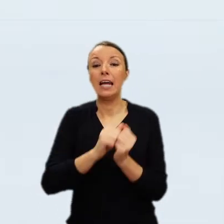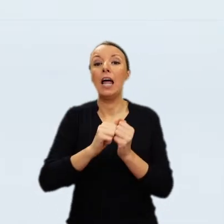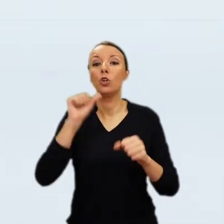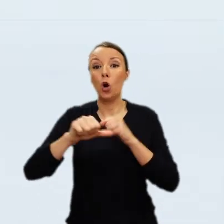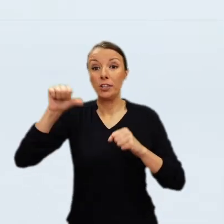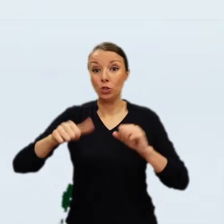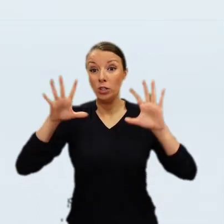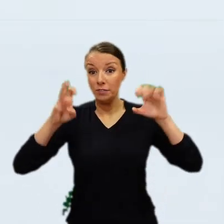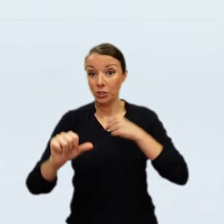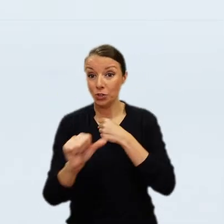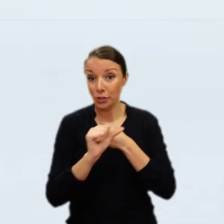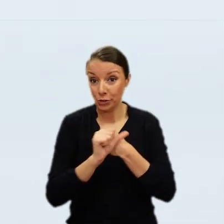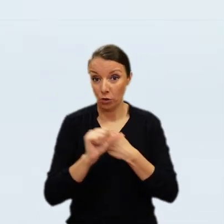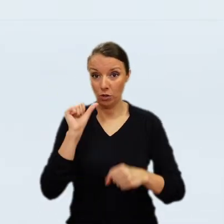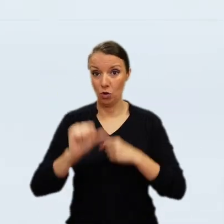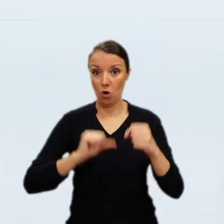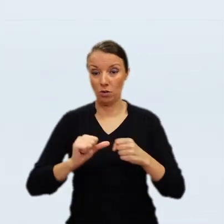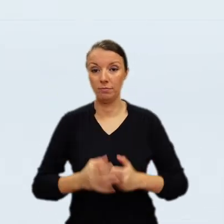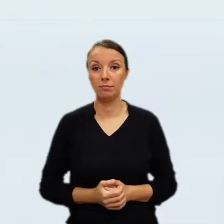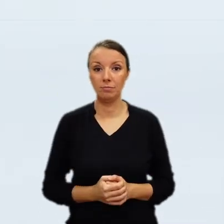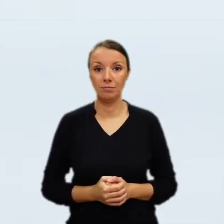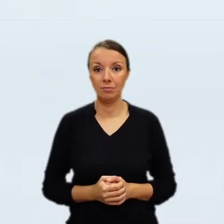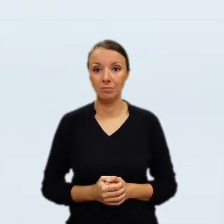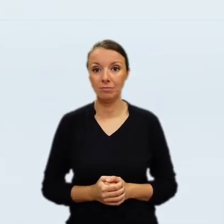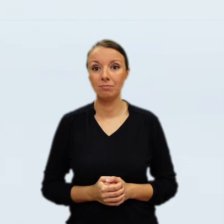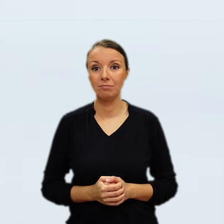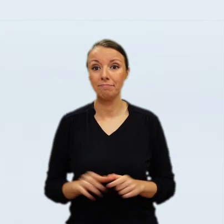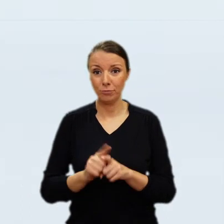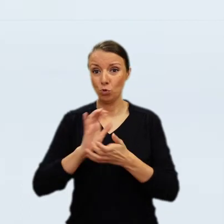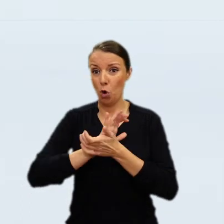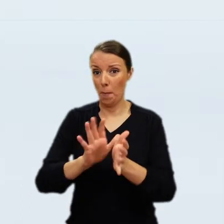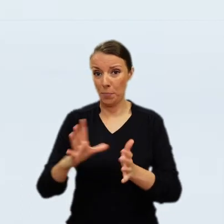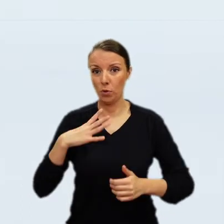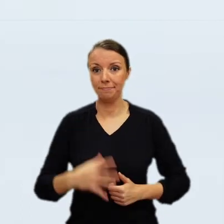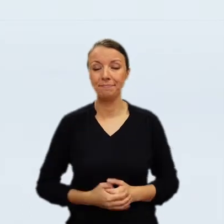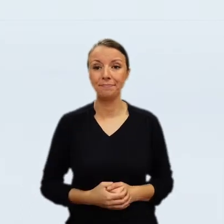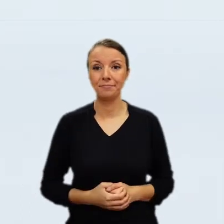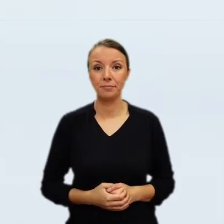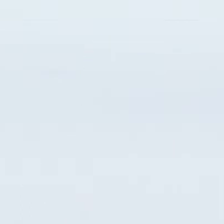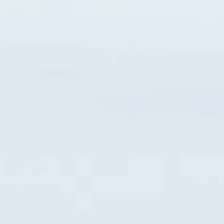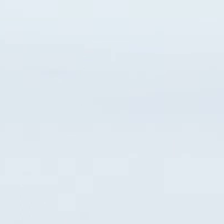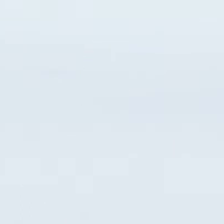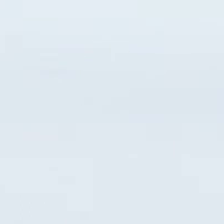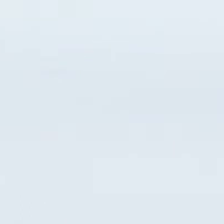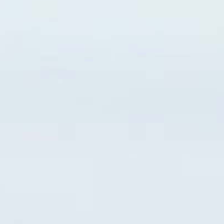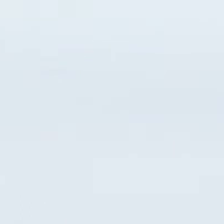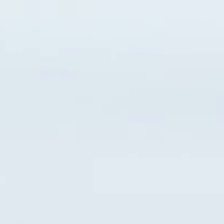now at Niborov. The letter is an important one and it is worth quoting it again.